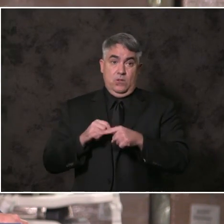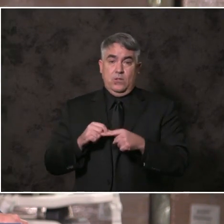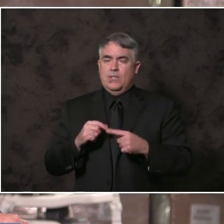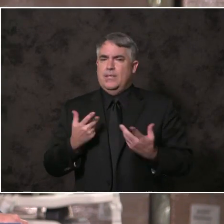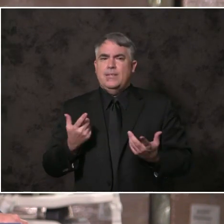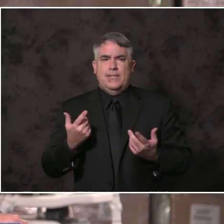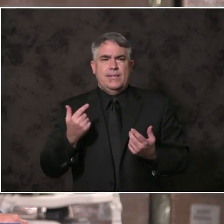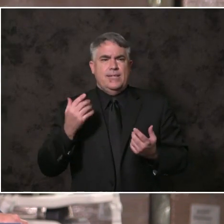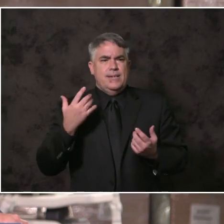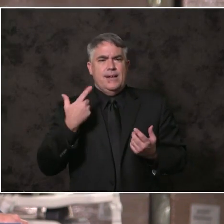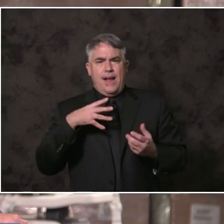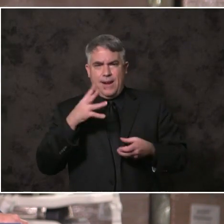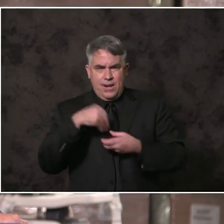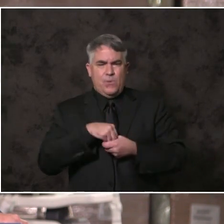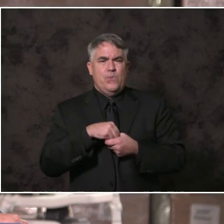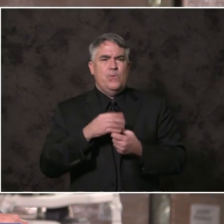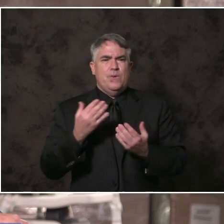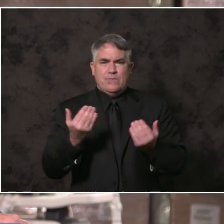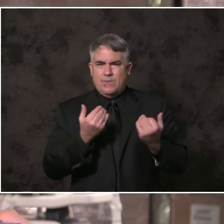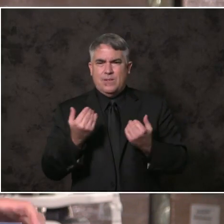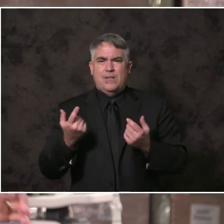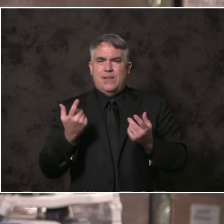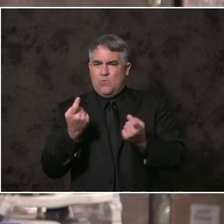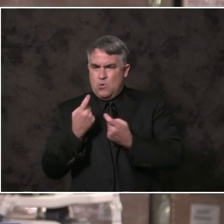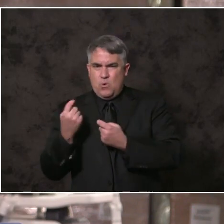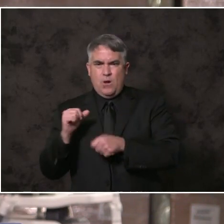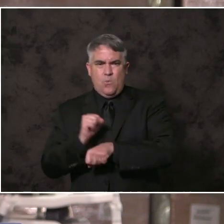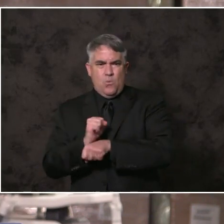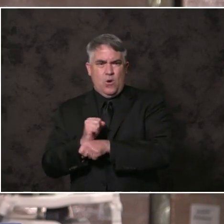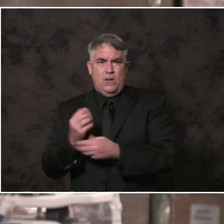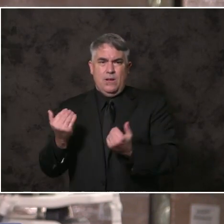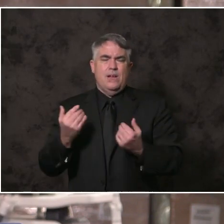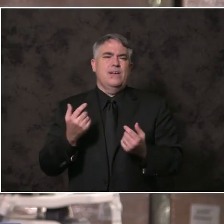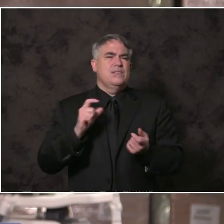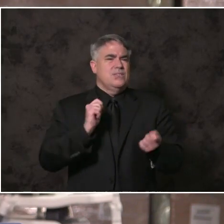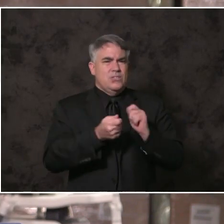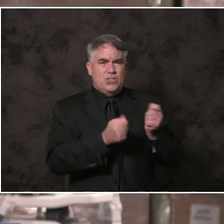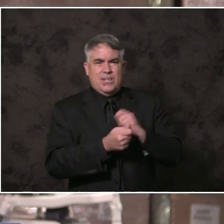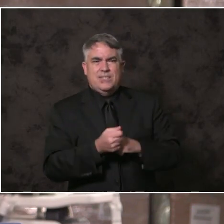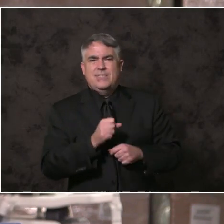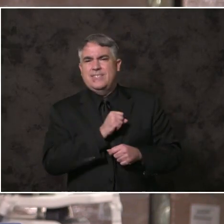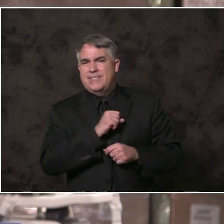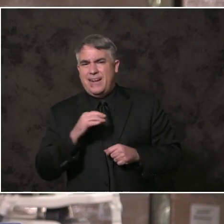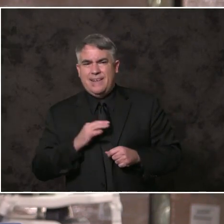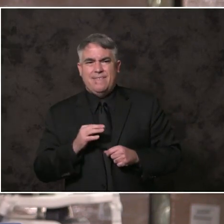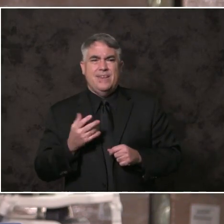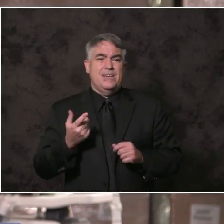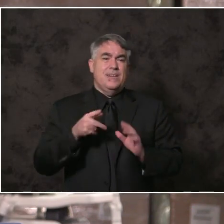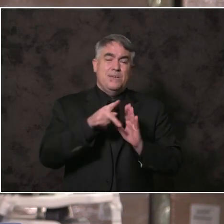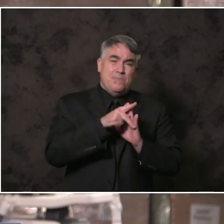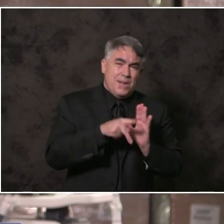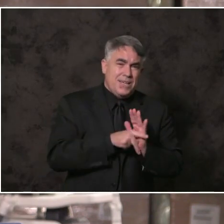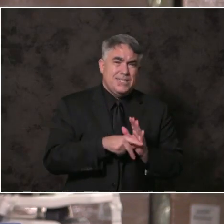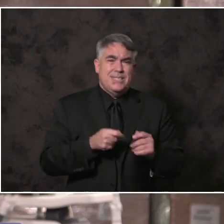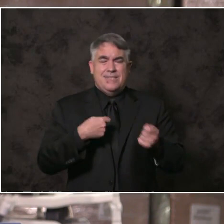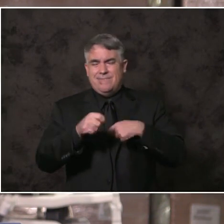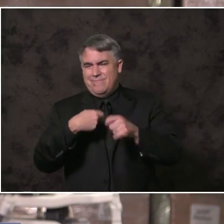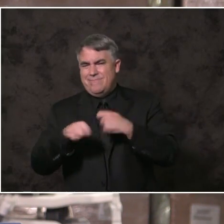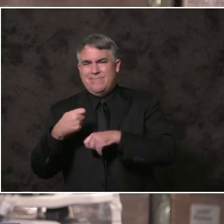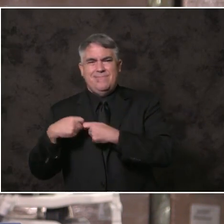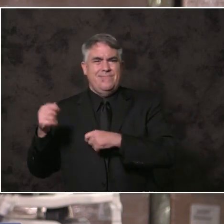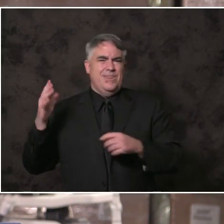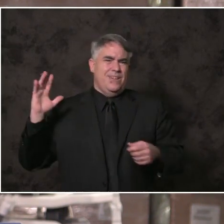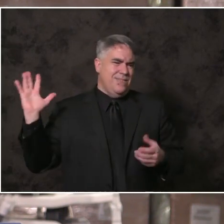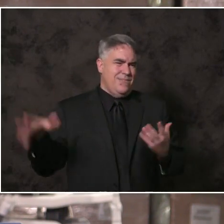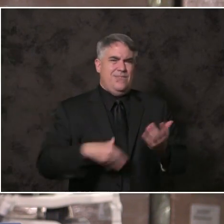last few years. Transformative change in staffing, direction, policies, and procedures. But we're going to work through